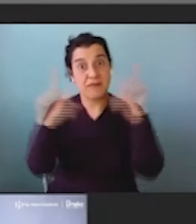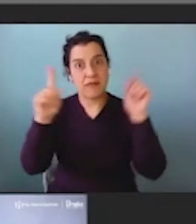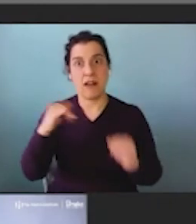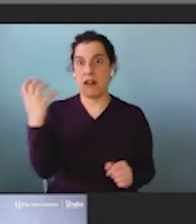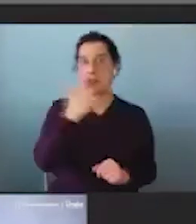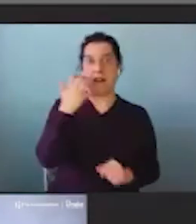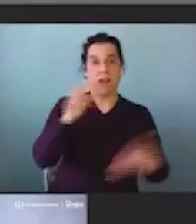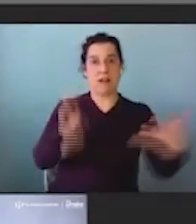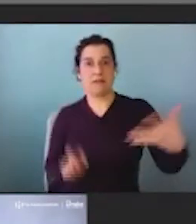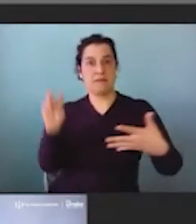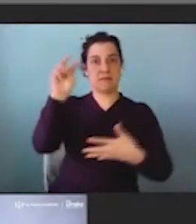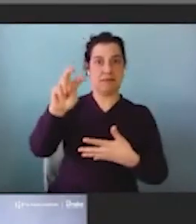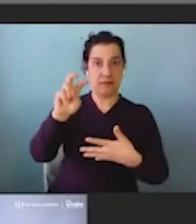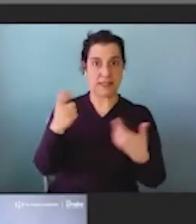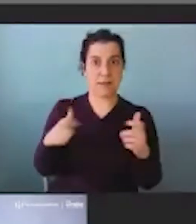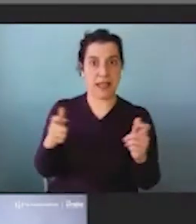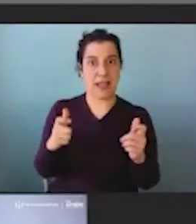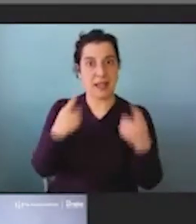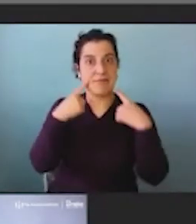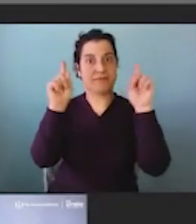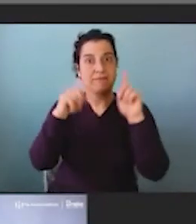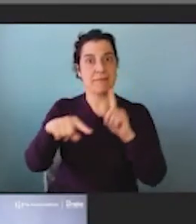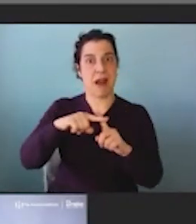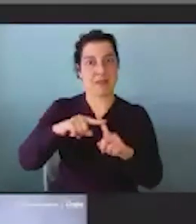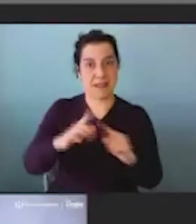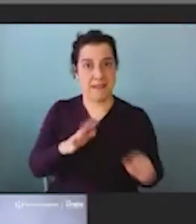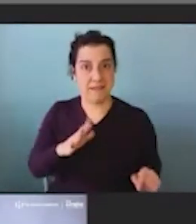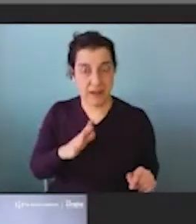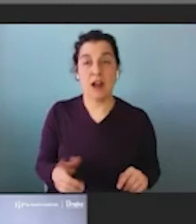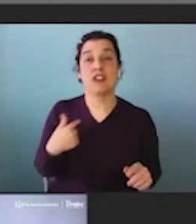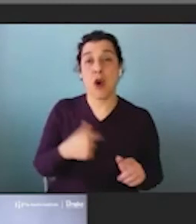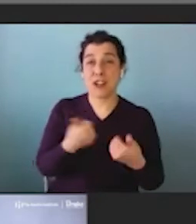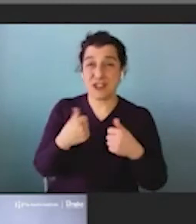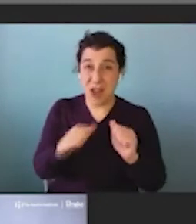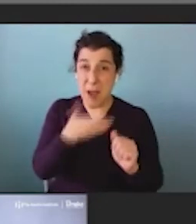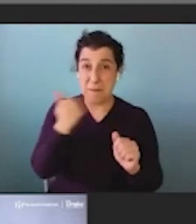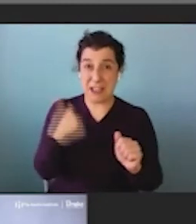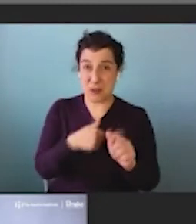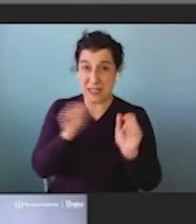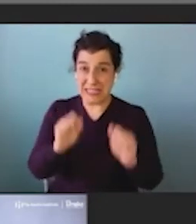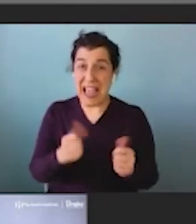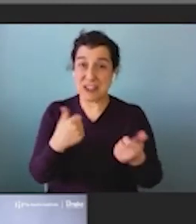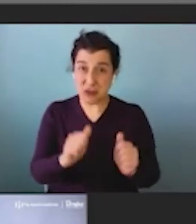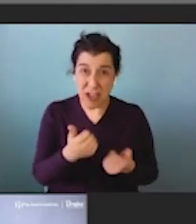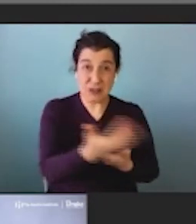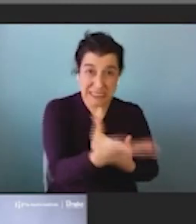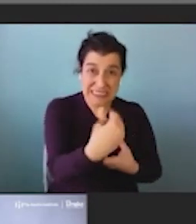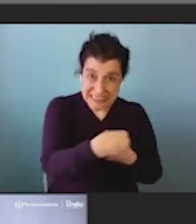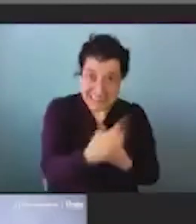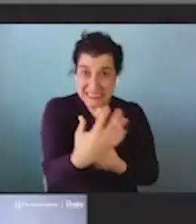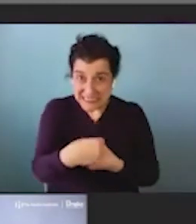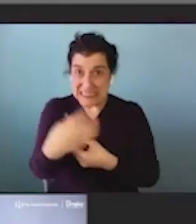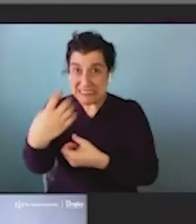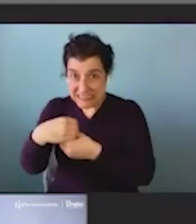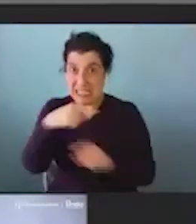positive move. And so I just want to share that first that, you know, we're trying as best we can to be inclusive and include NIH in